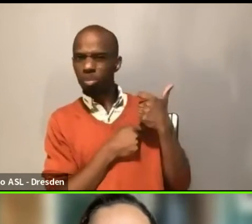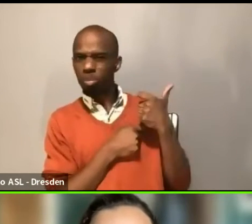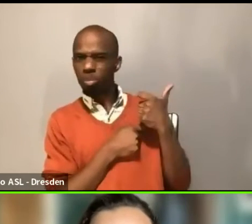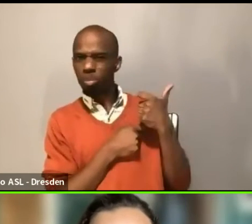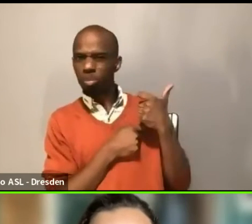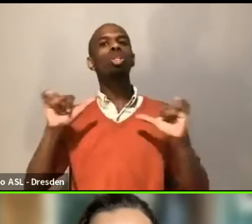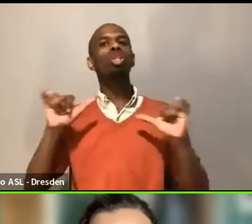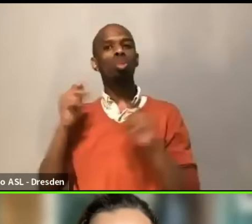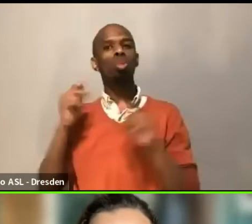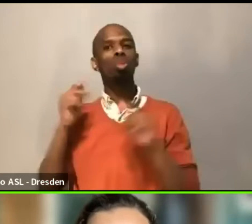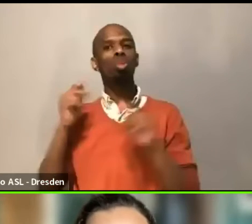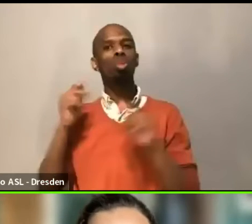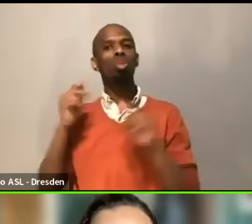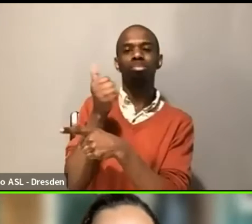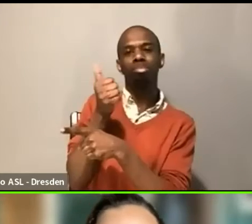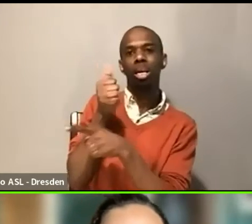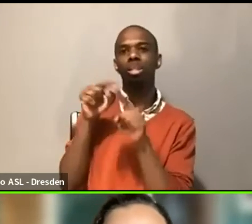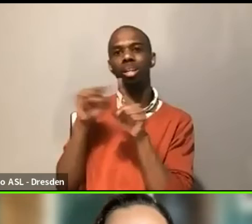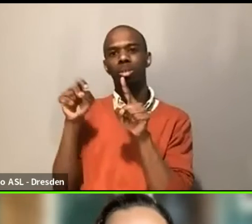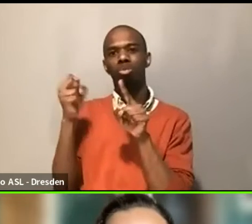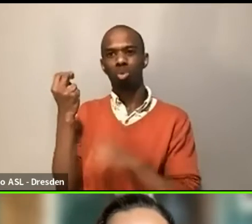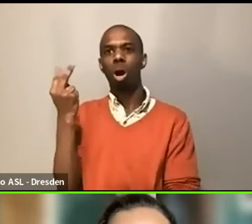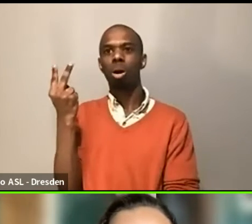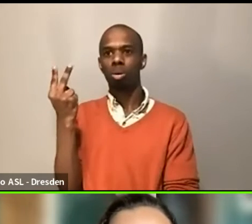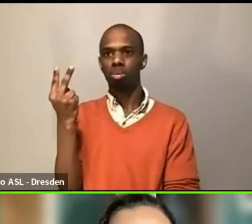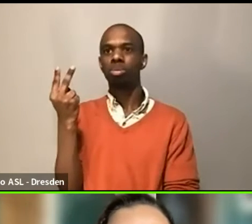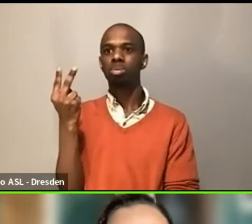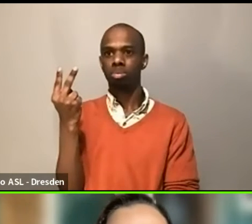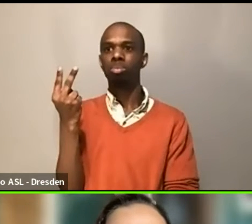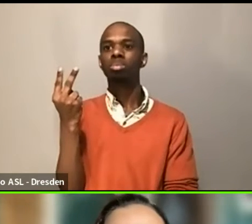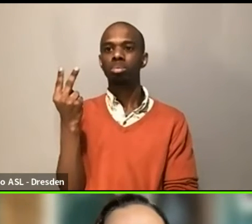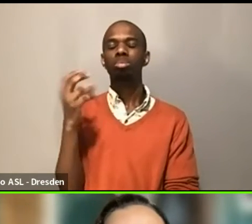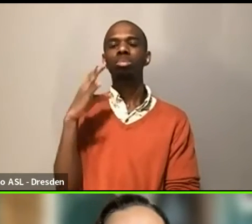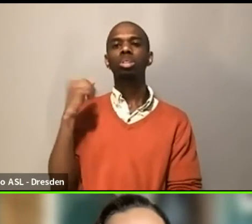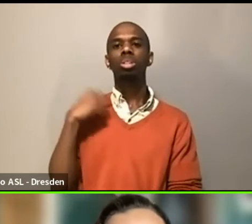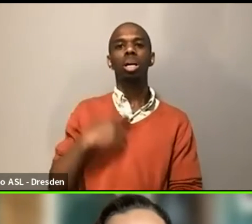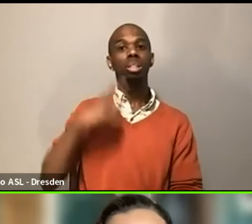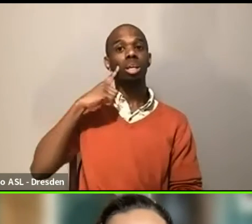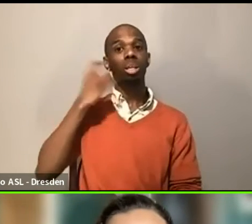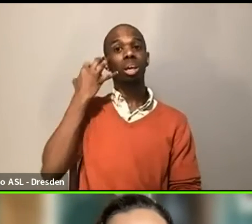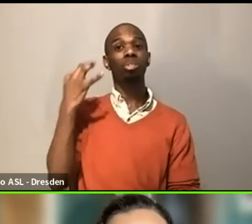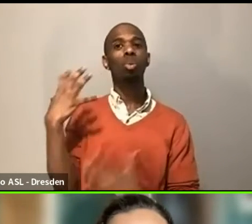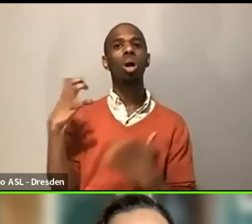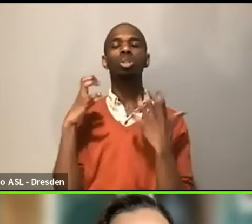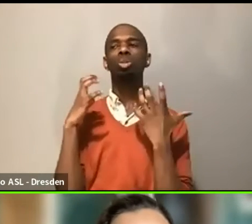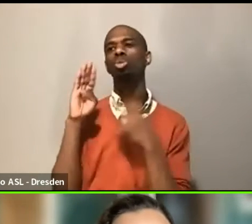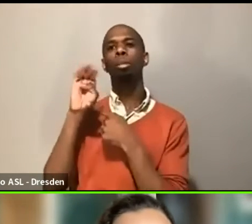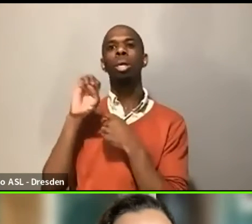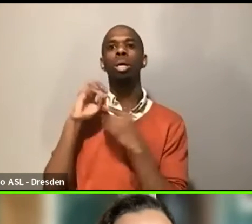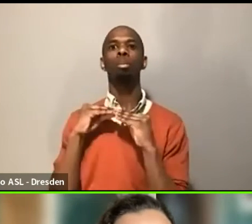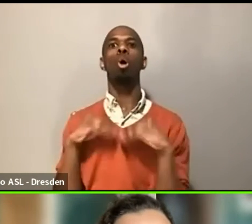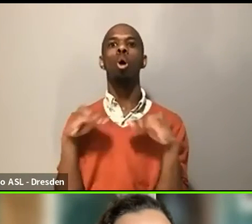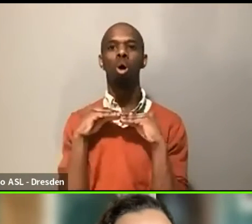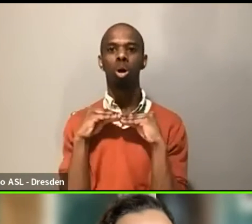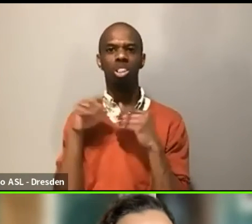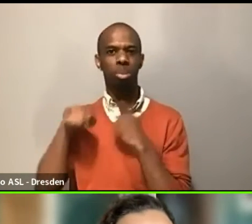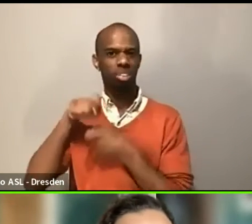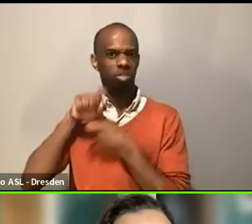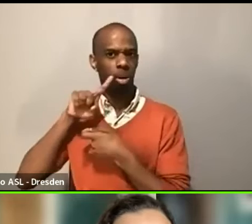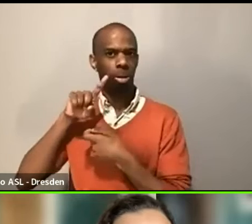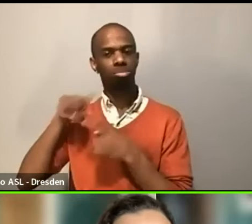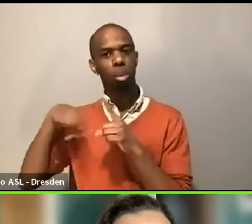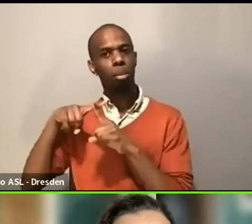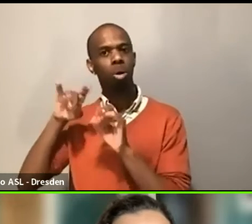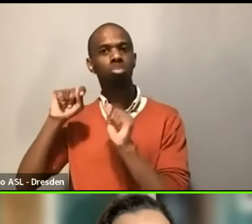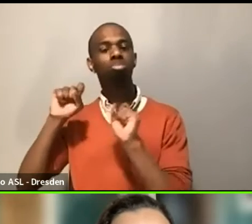necessarily a pain point, right? I think if you want to be more specific about it, you could open